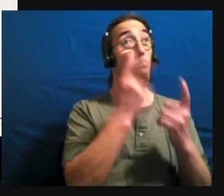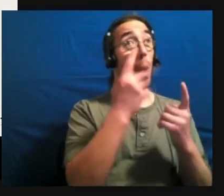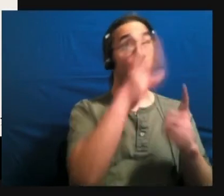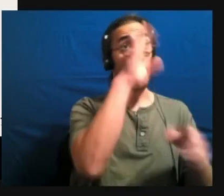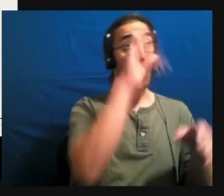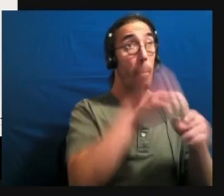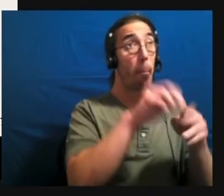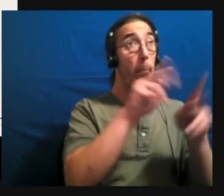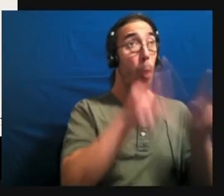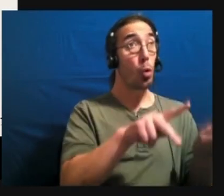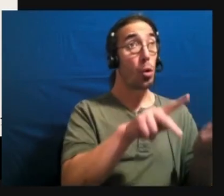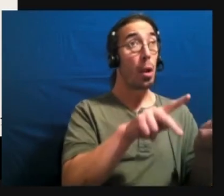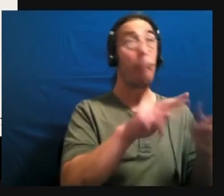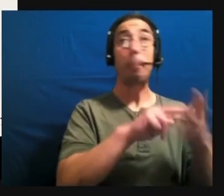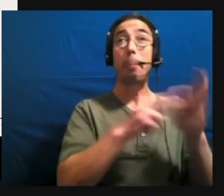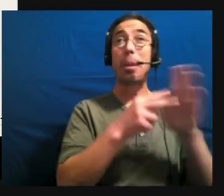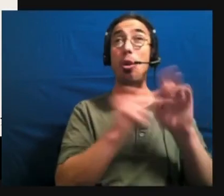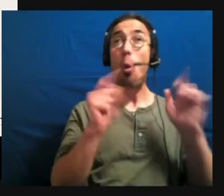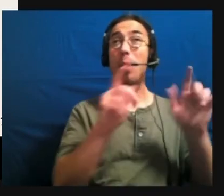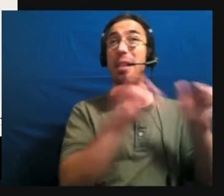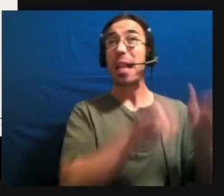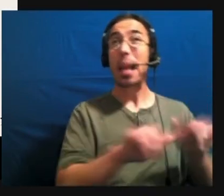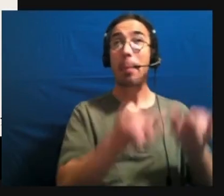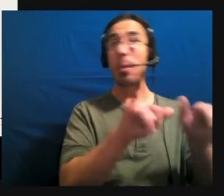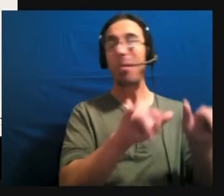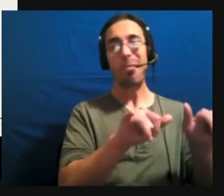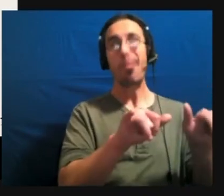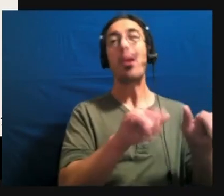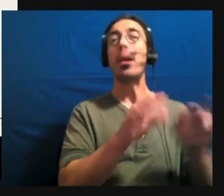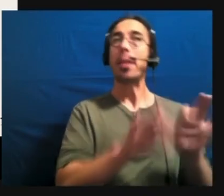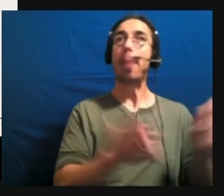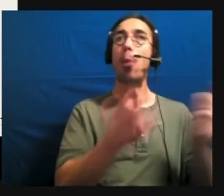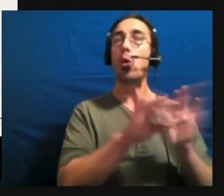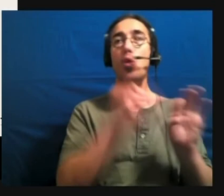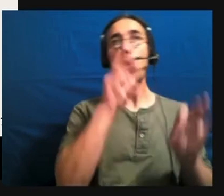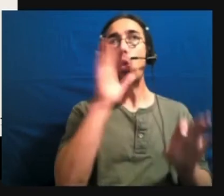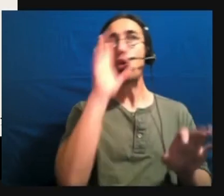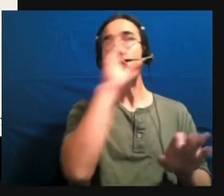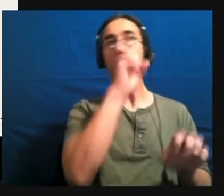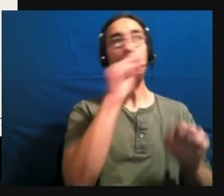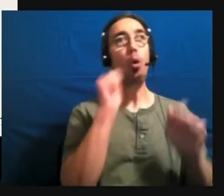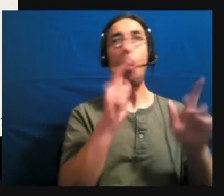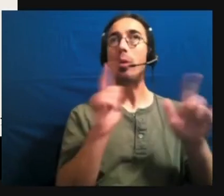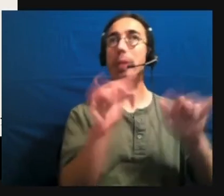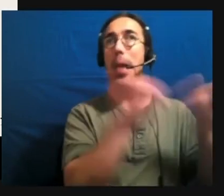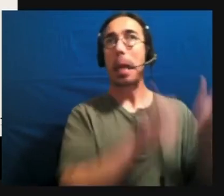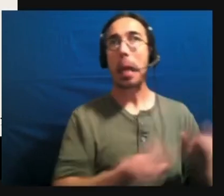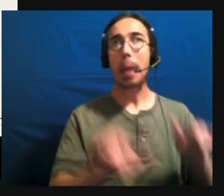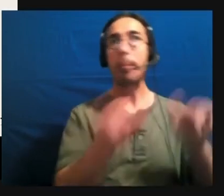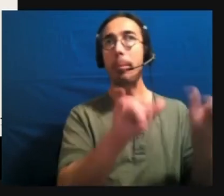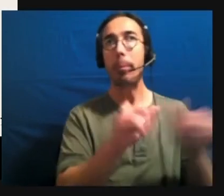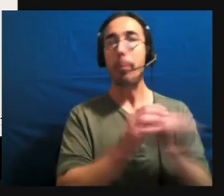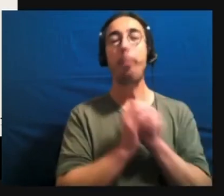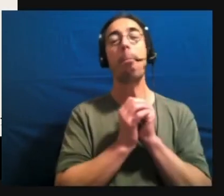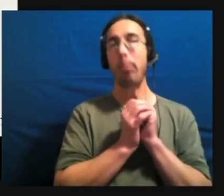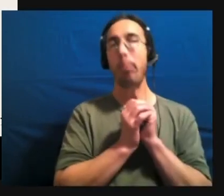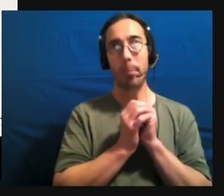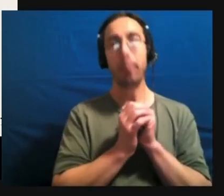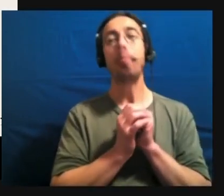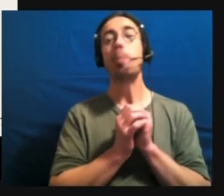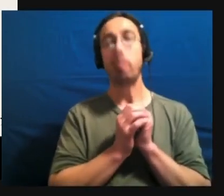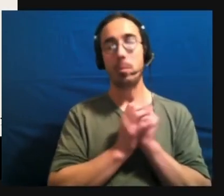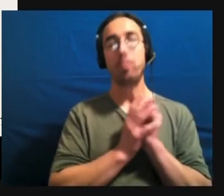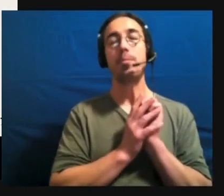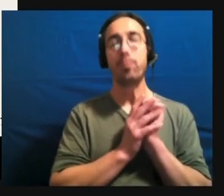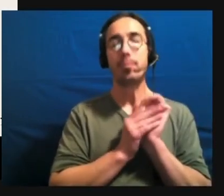important not to make assumptions about what an autistic person should or shouldn't look